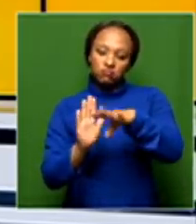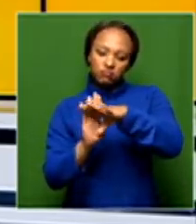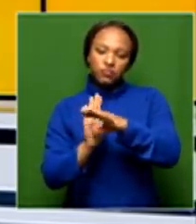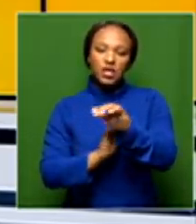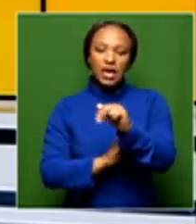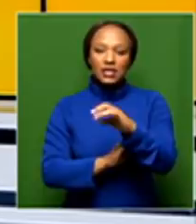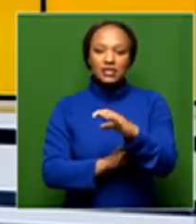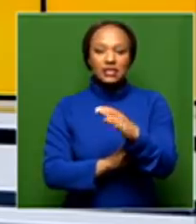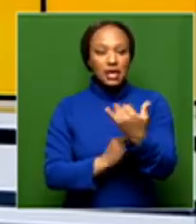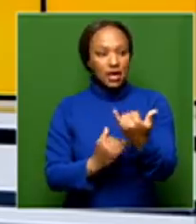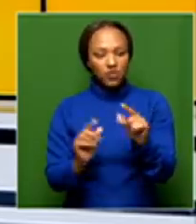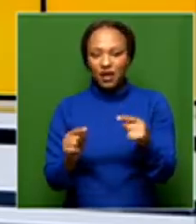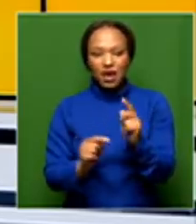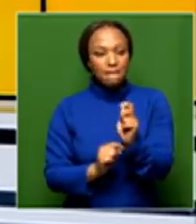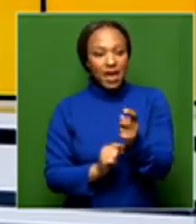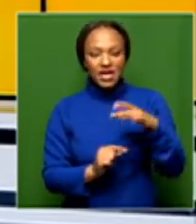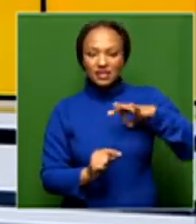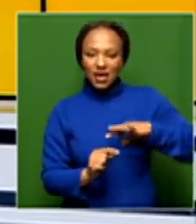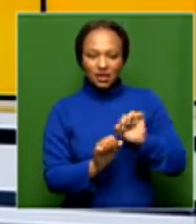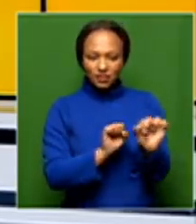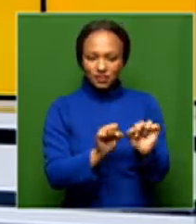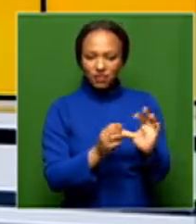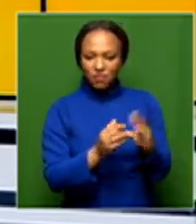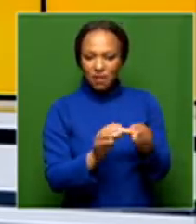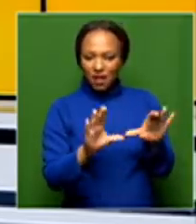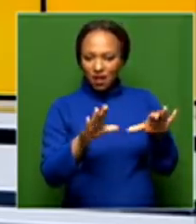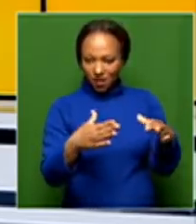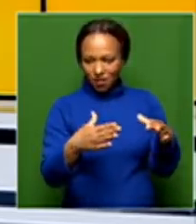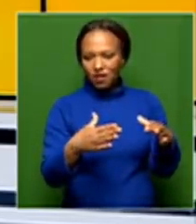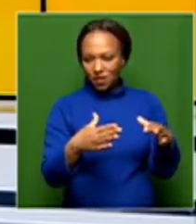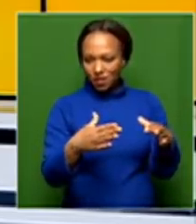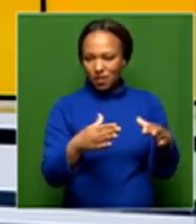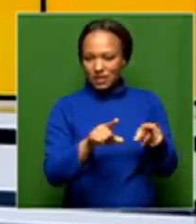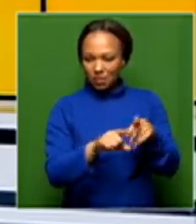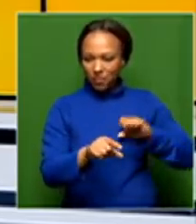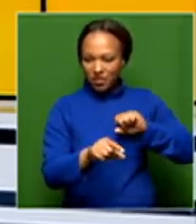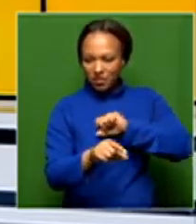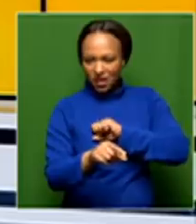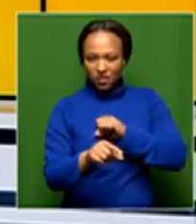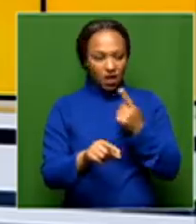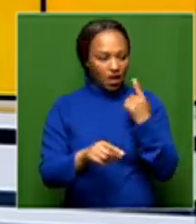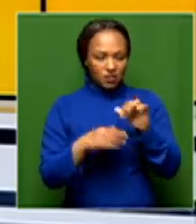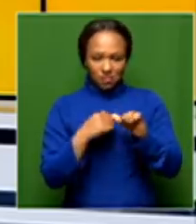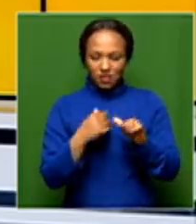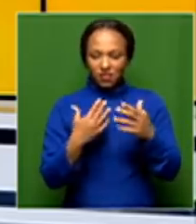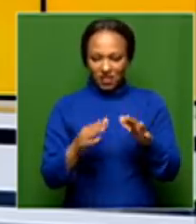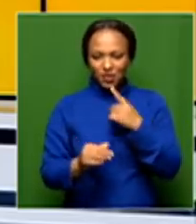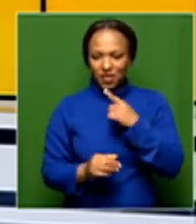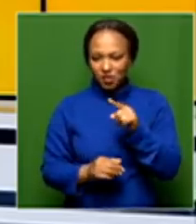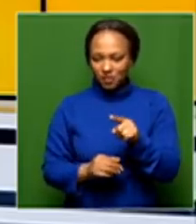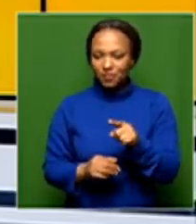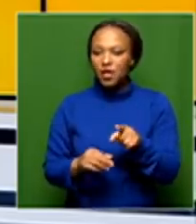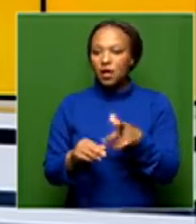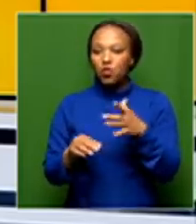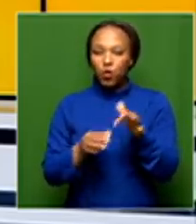are unable to pay their salaries for some of their members and staff this last month. So we will, of course,